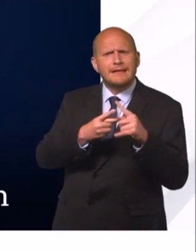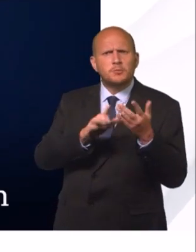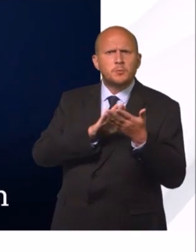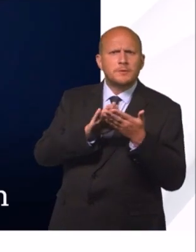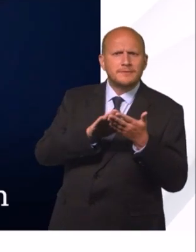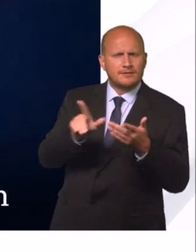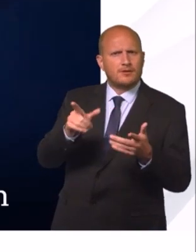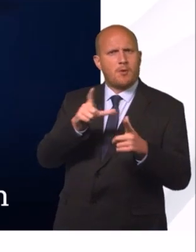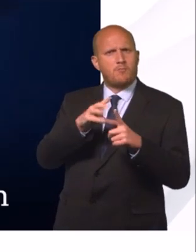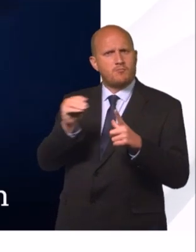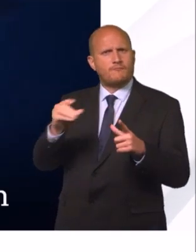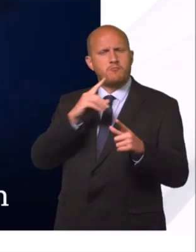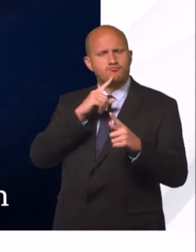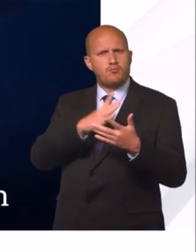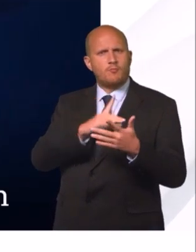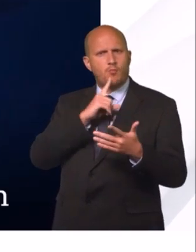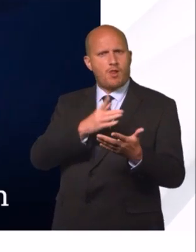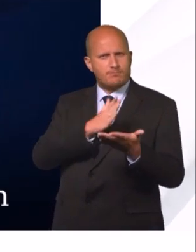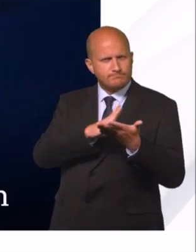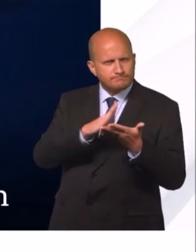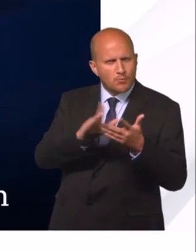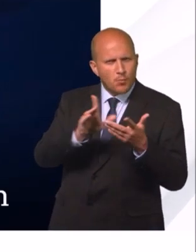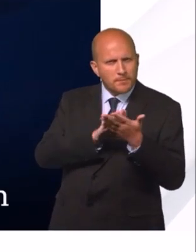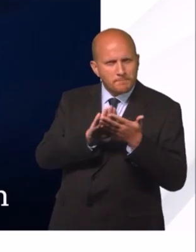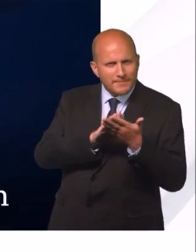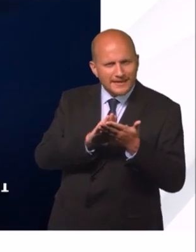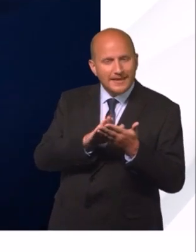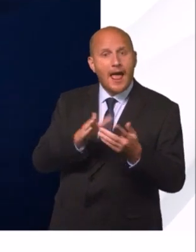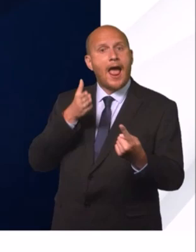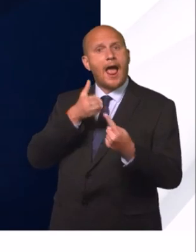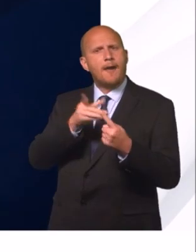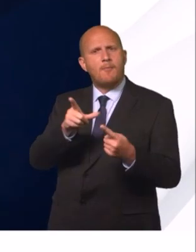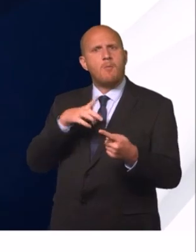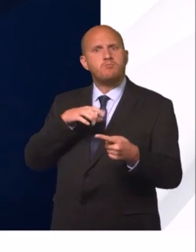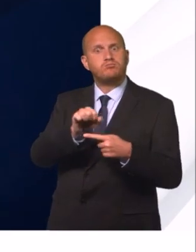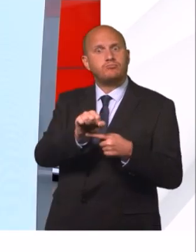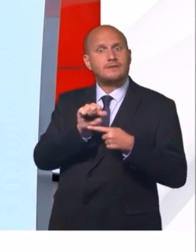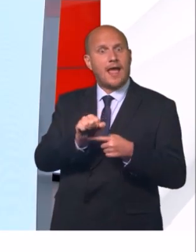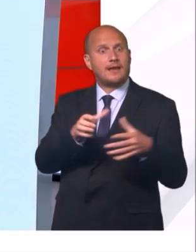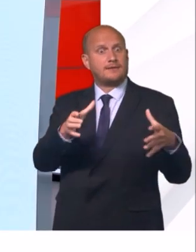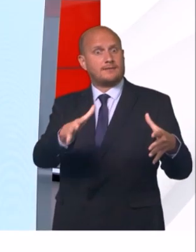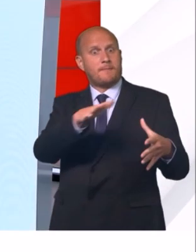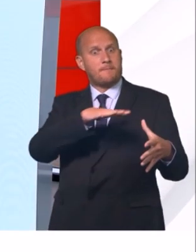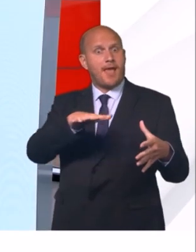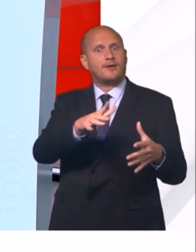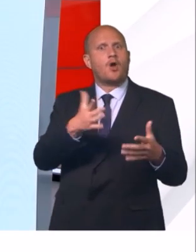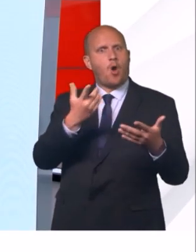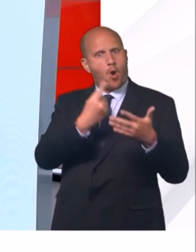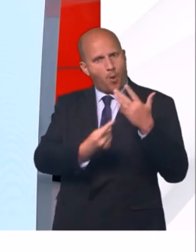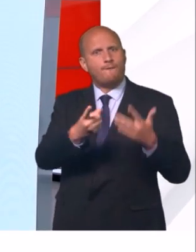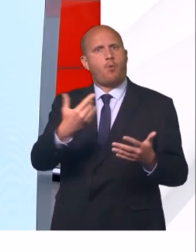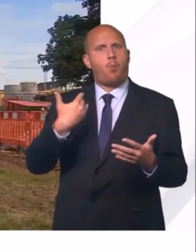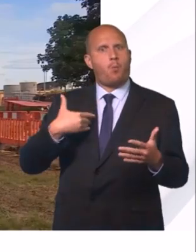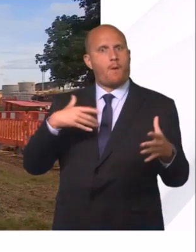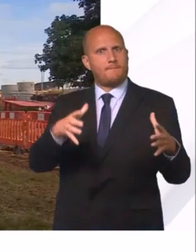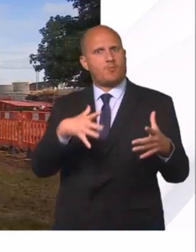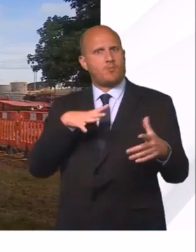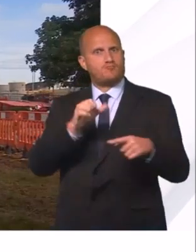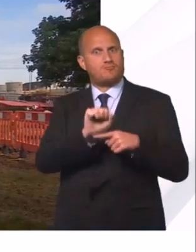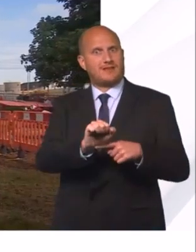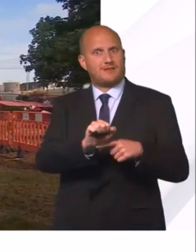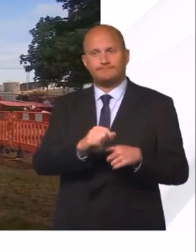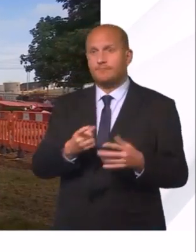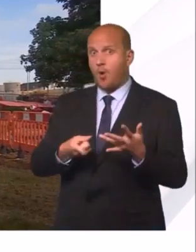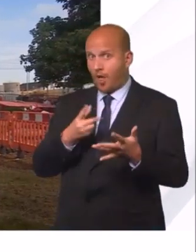Badenoch, says this would make it easier to protect women-only spaces. Also on the programme. Three,